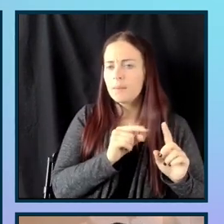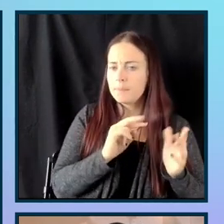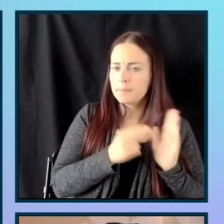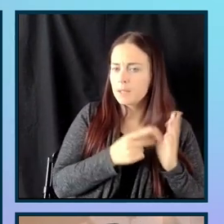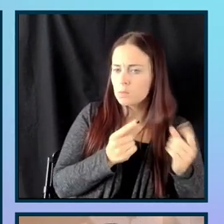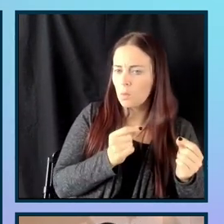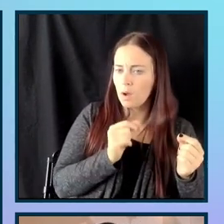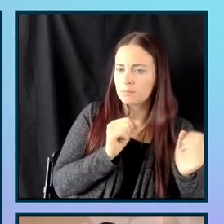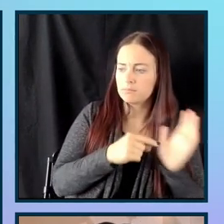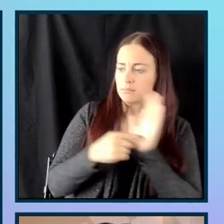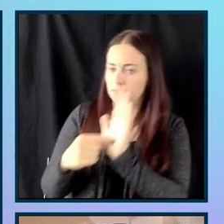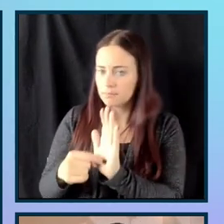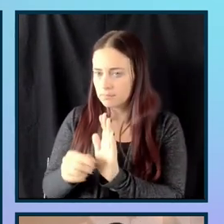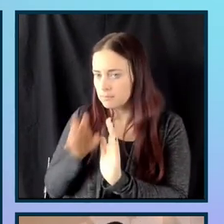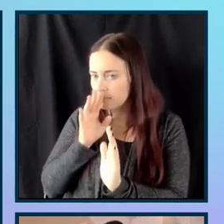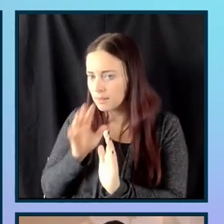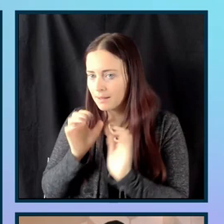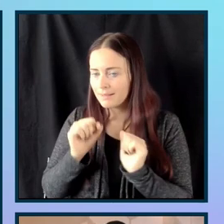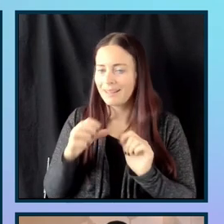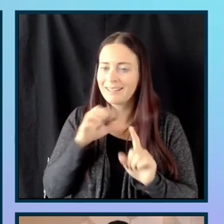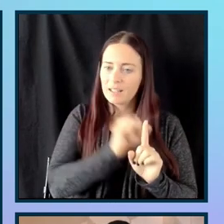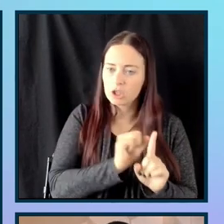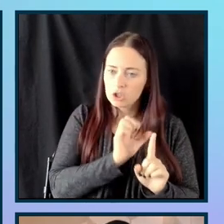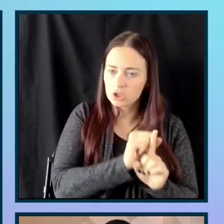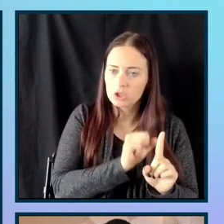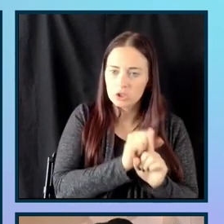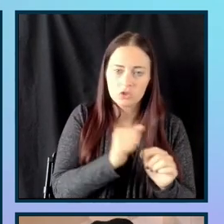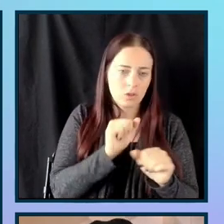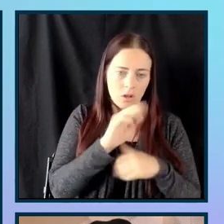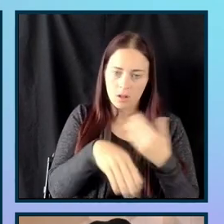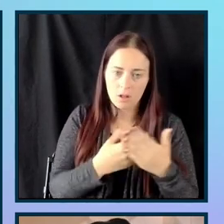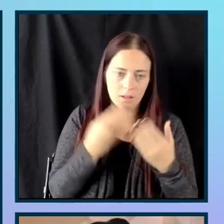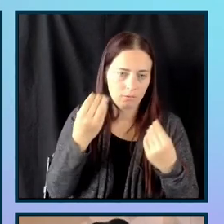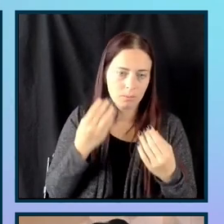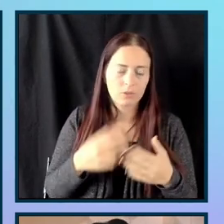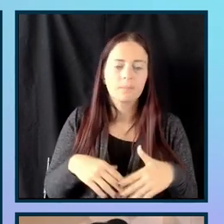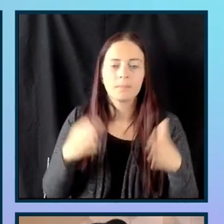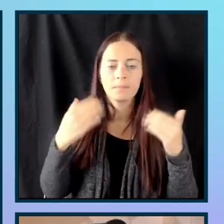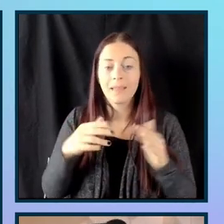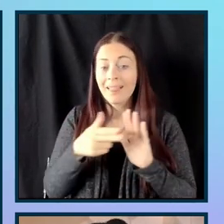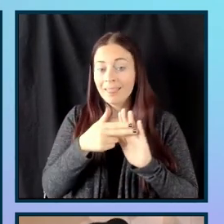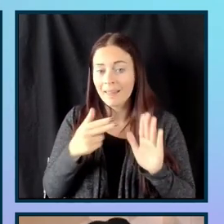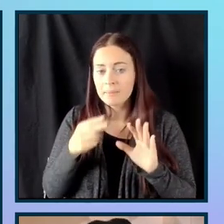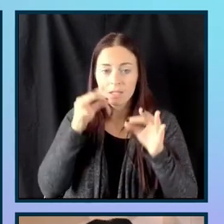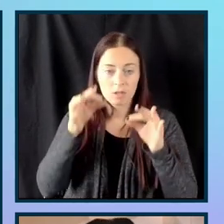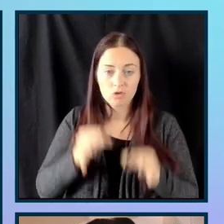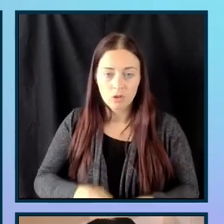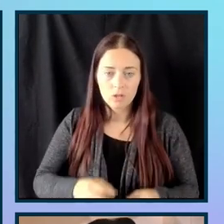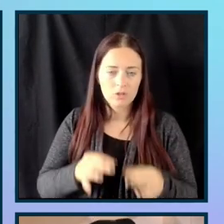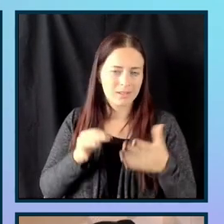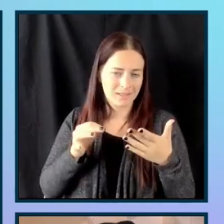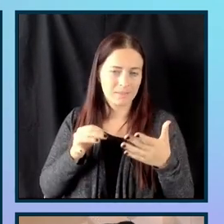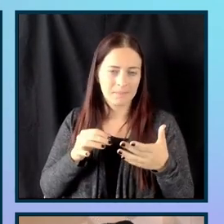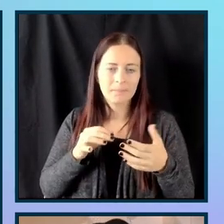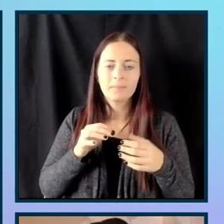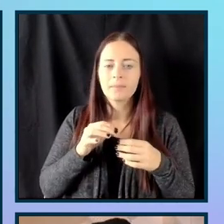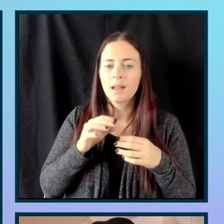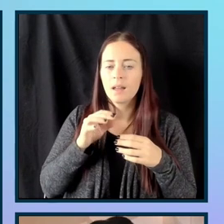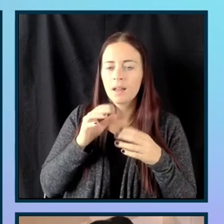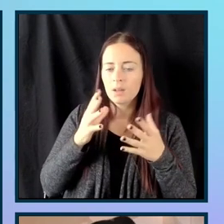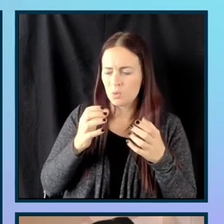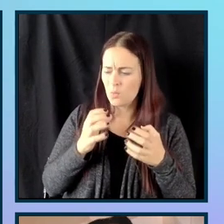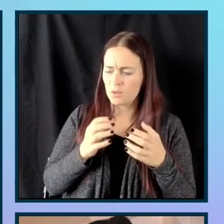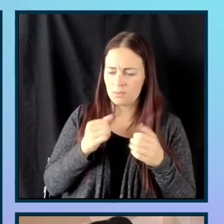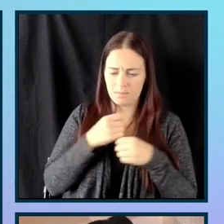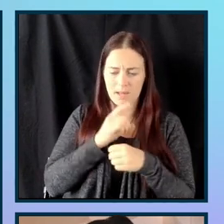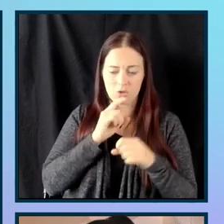We also want to make sure that the use of labels, any labels and instructions are staying close to the input field. That way, we're, again,